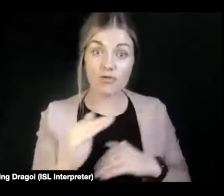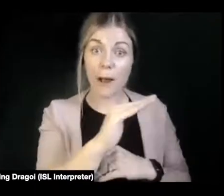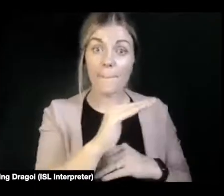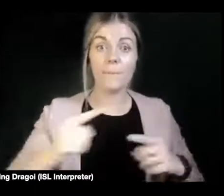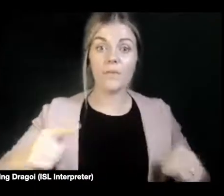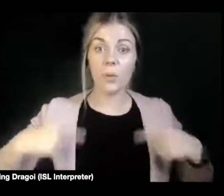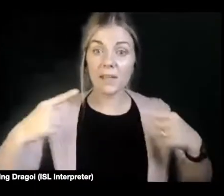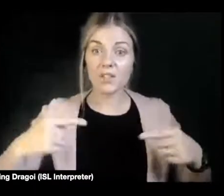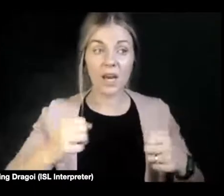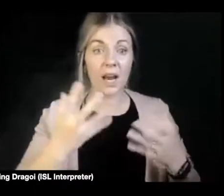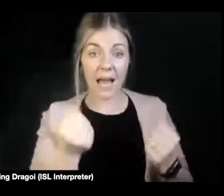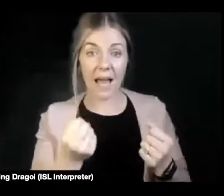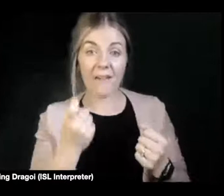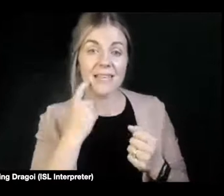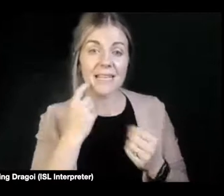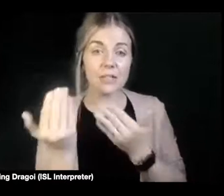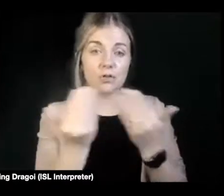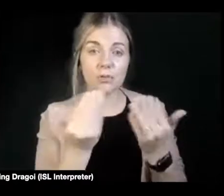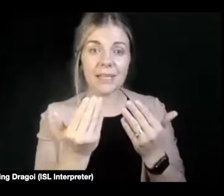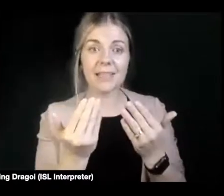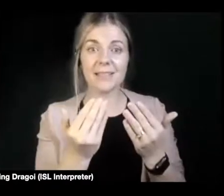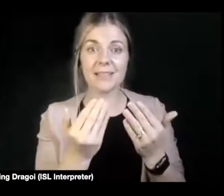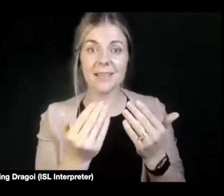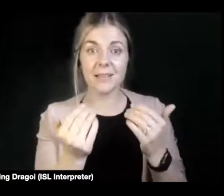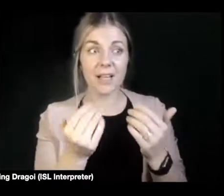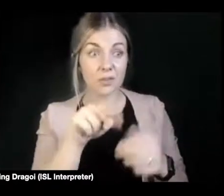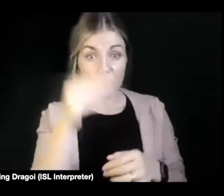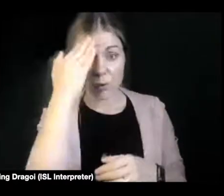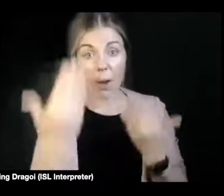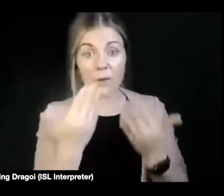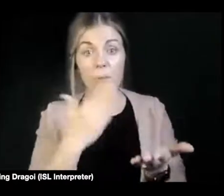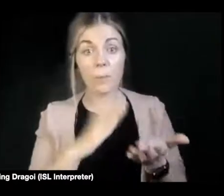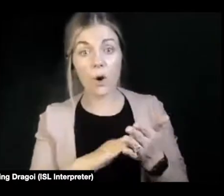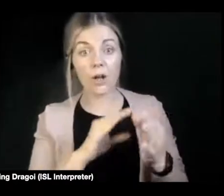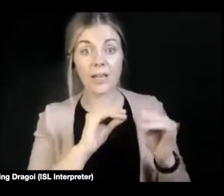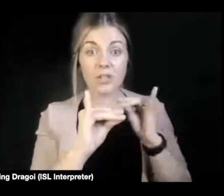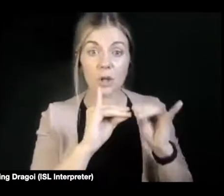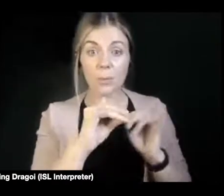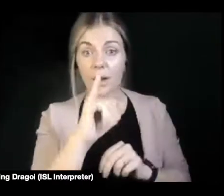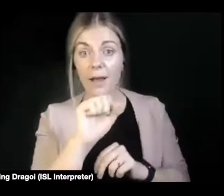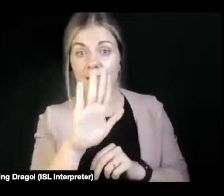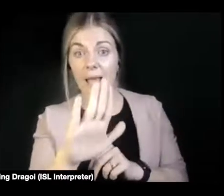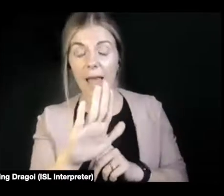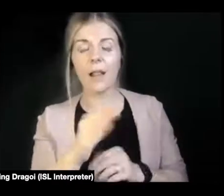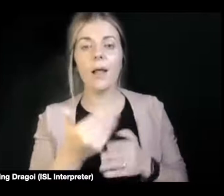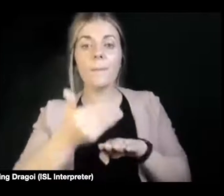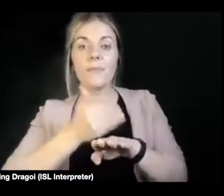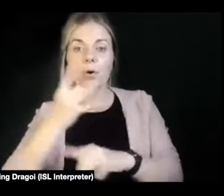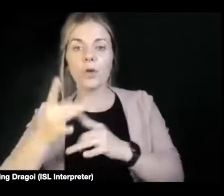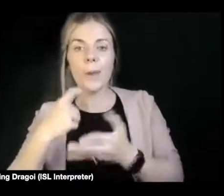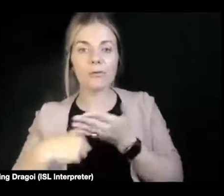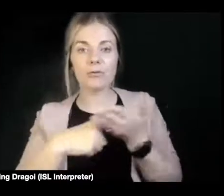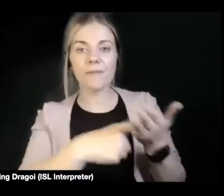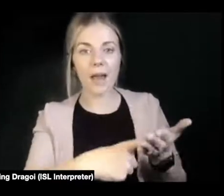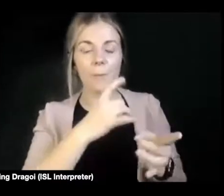And, you know, do you know how to organize sign language interpretation? Before you make that referral, make sure that the service you're